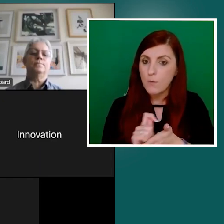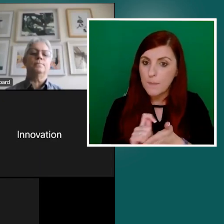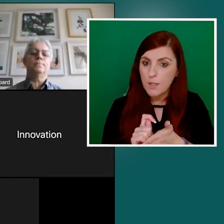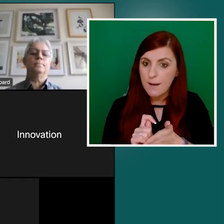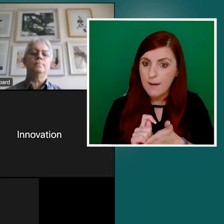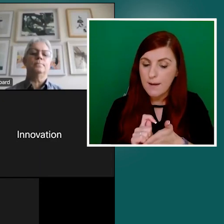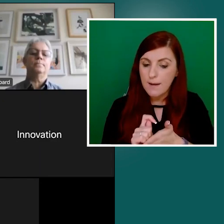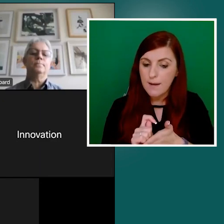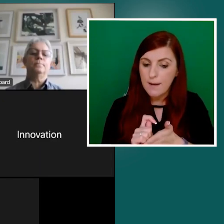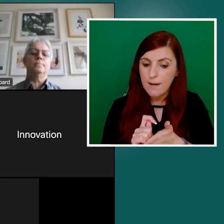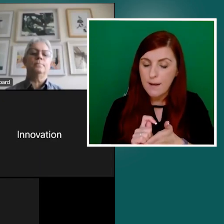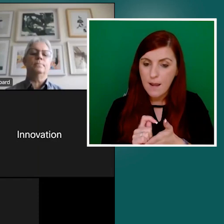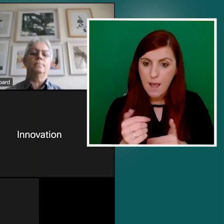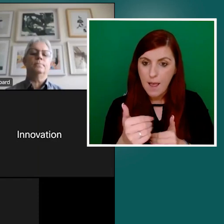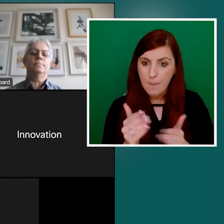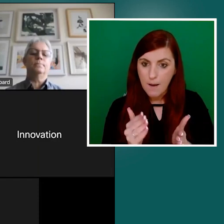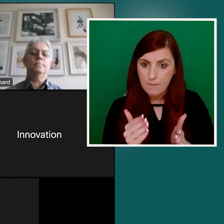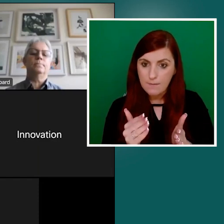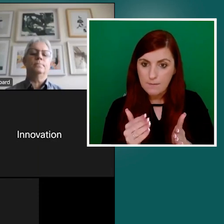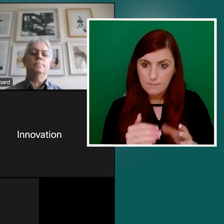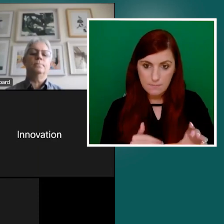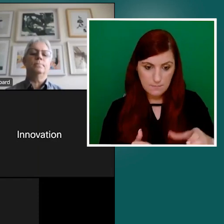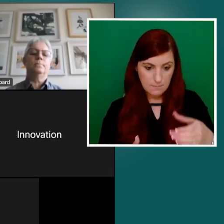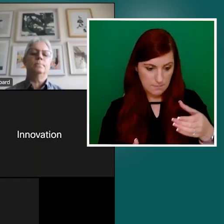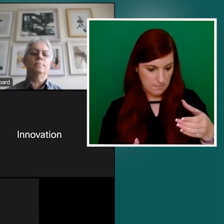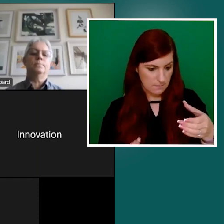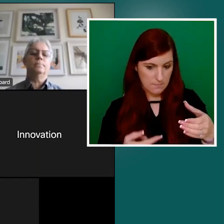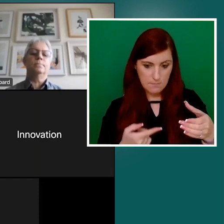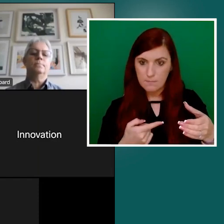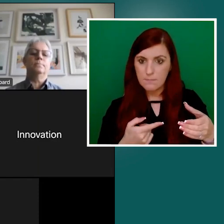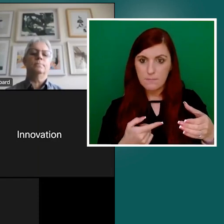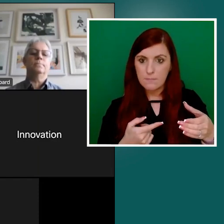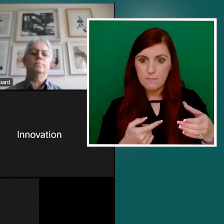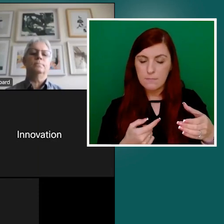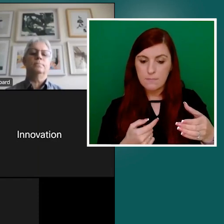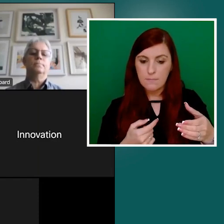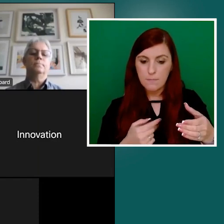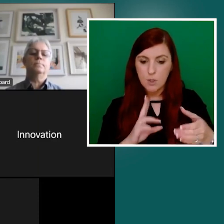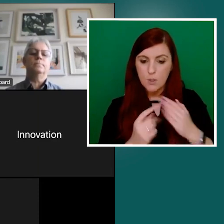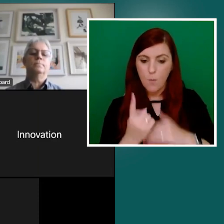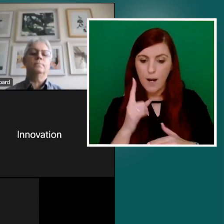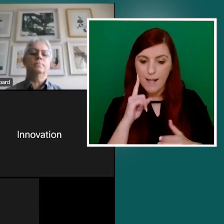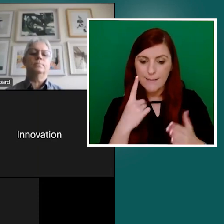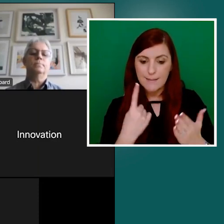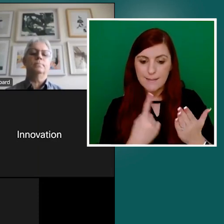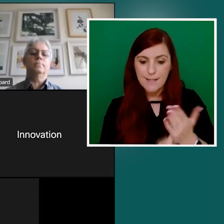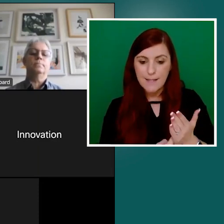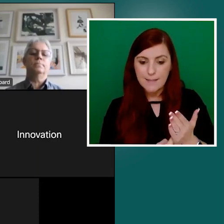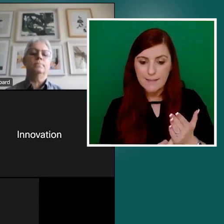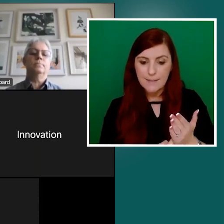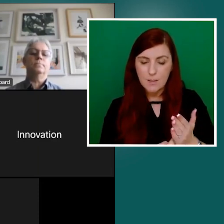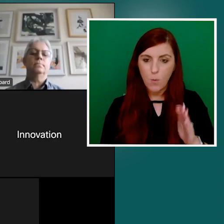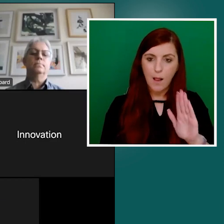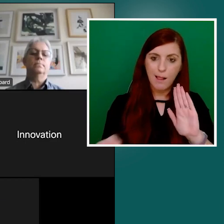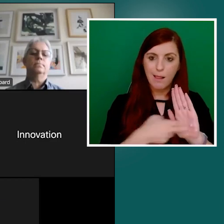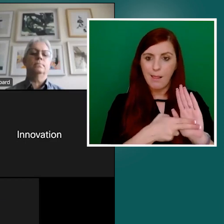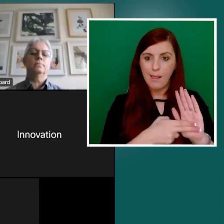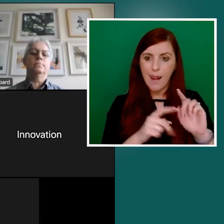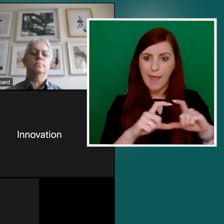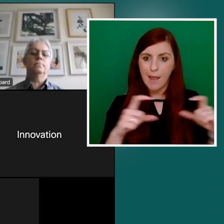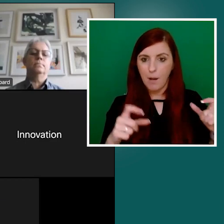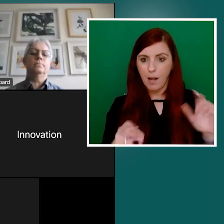comes out. And unfortunately, somebody has decided to stick a sticky printed label over the Braille part of